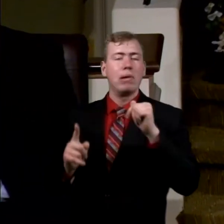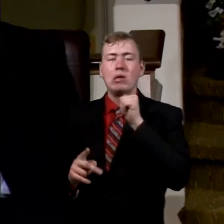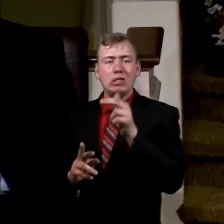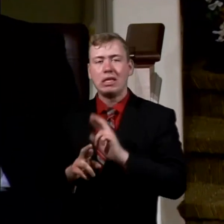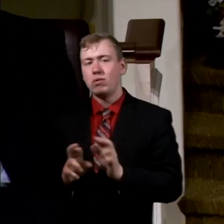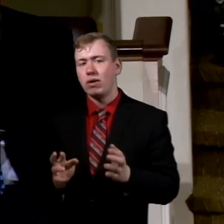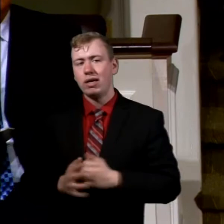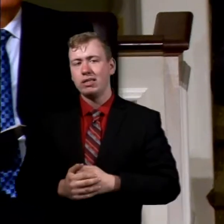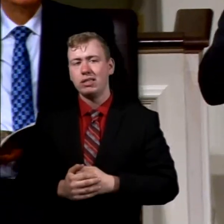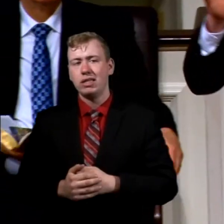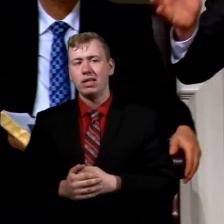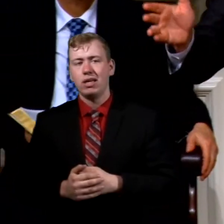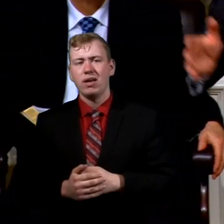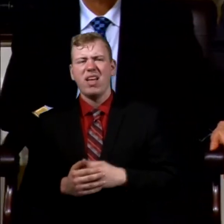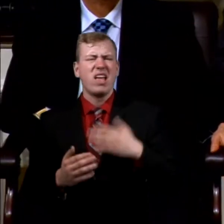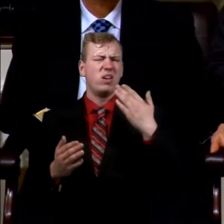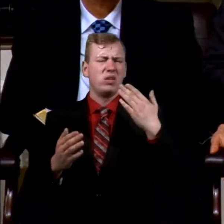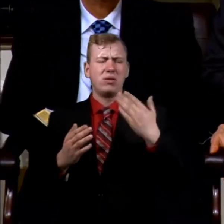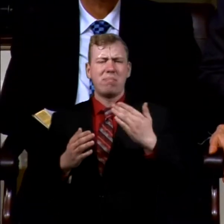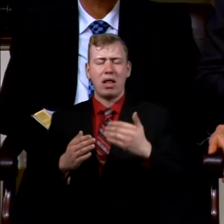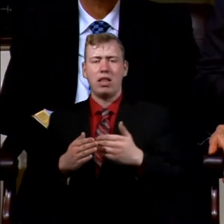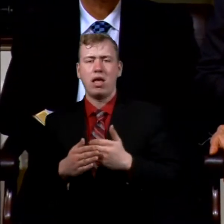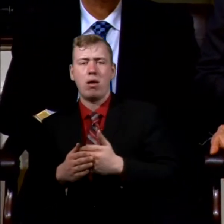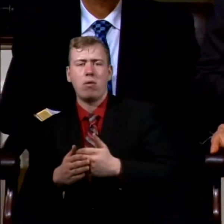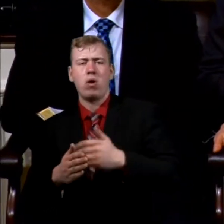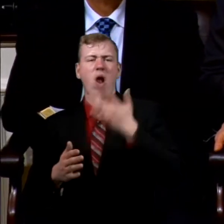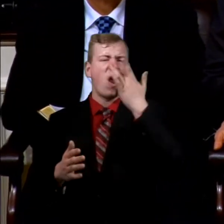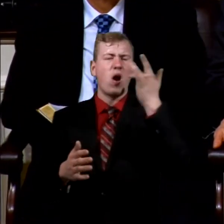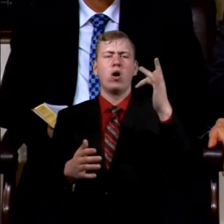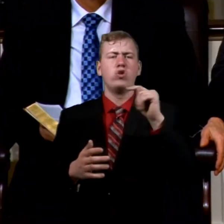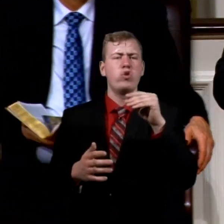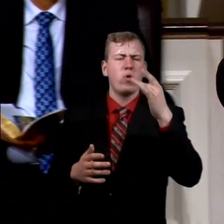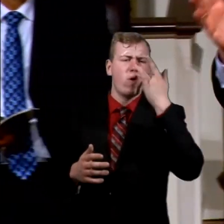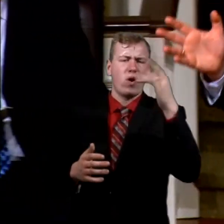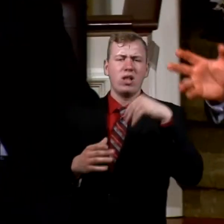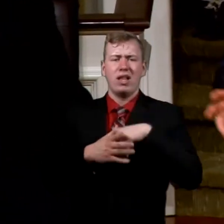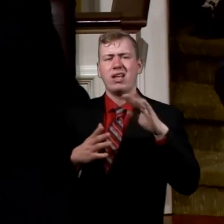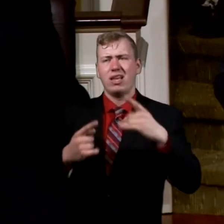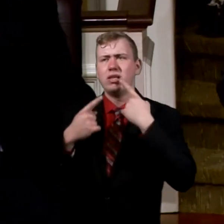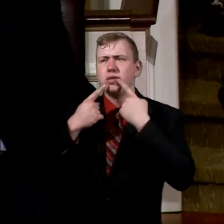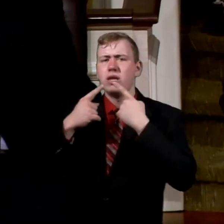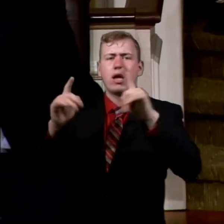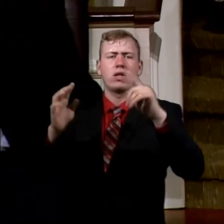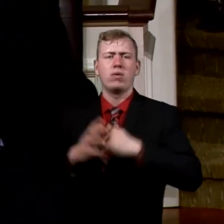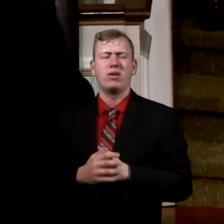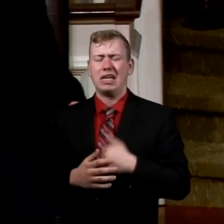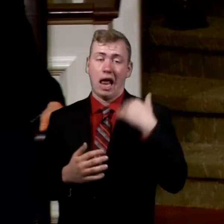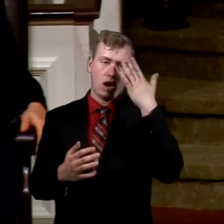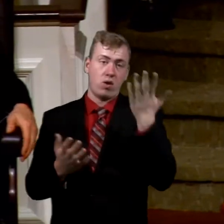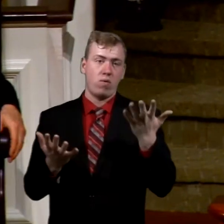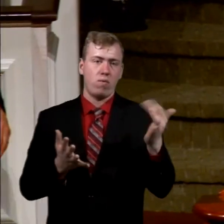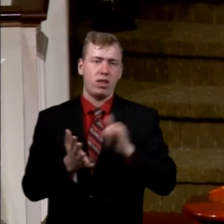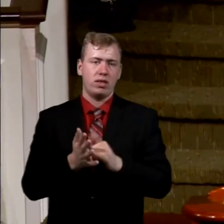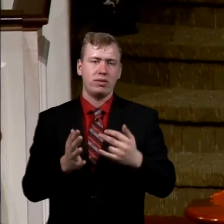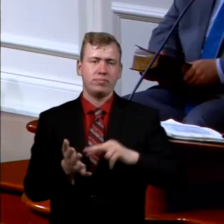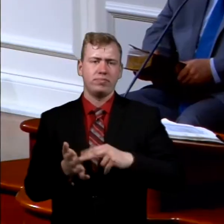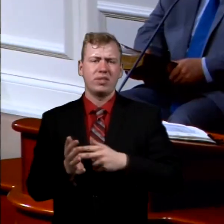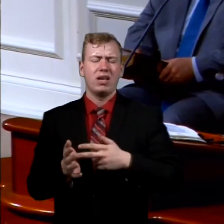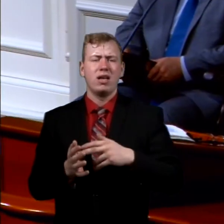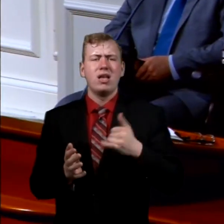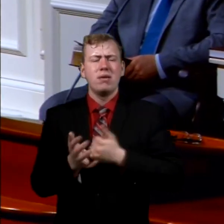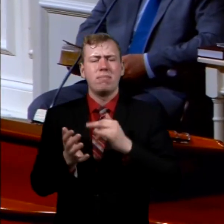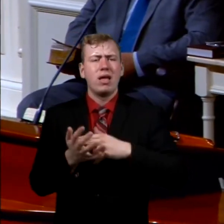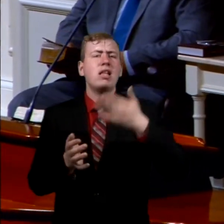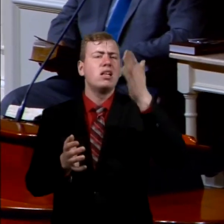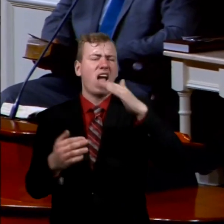He was premature, probably, in his declaration. I don't know exactly all that that means. But I do know this. God has a